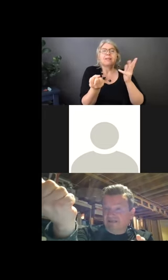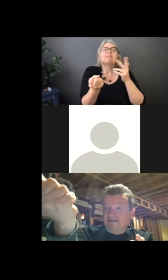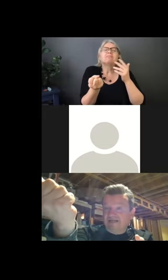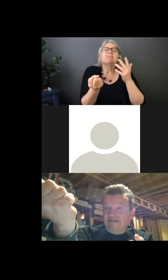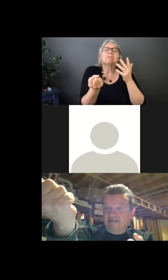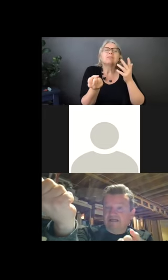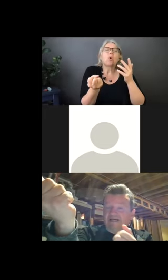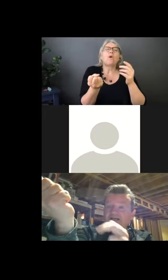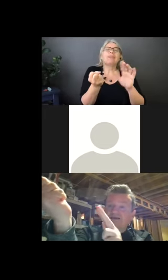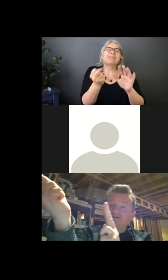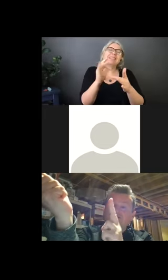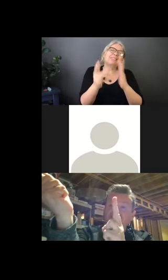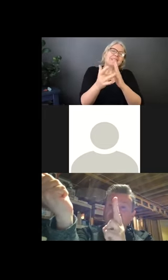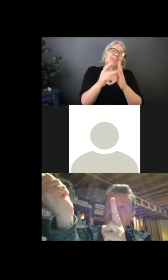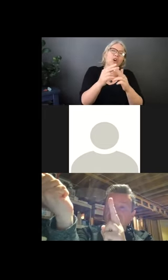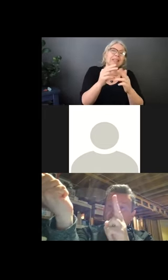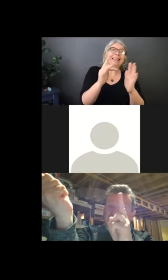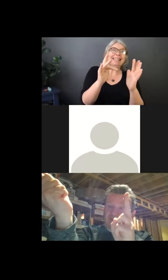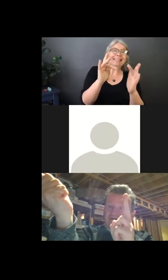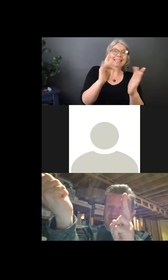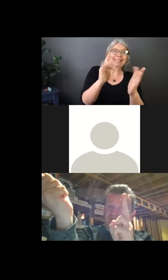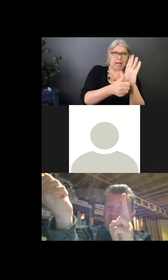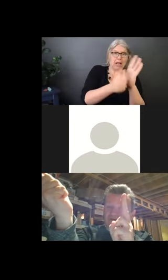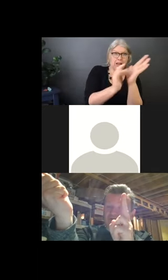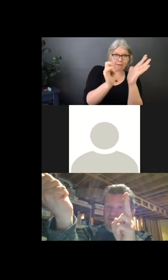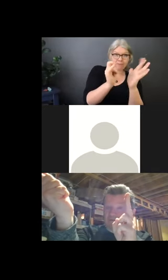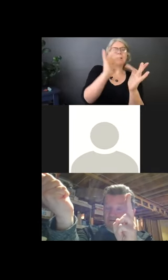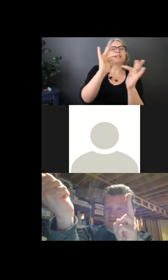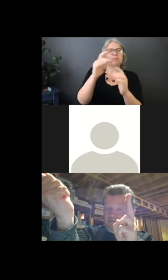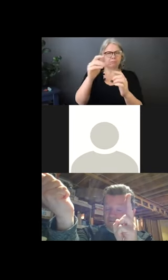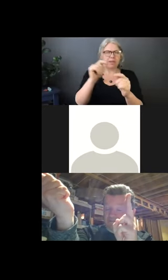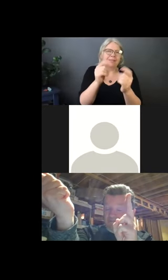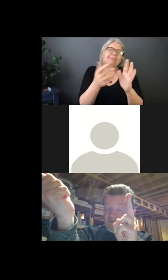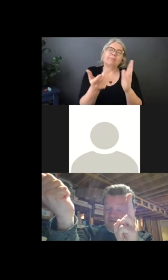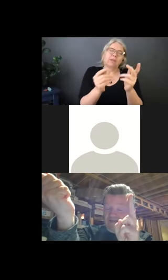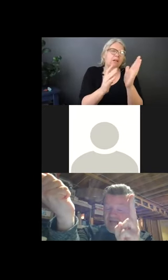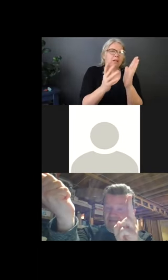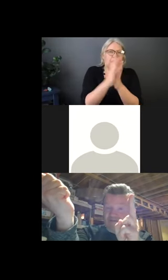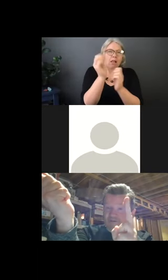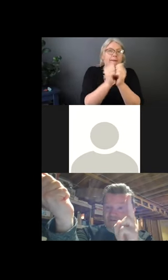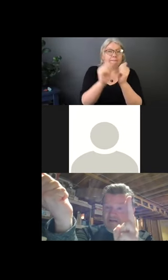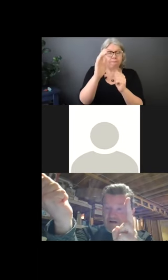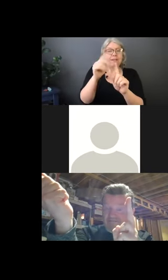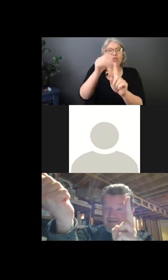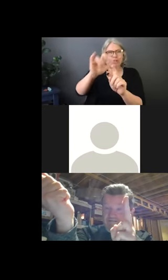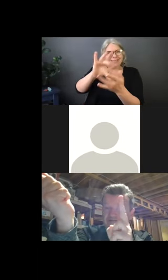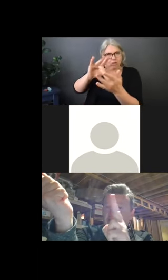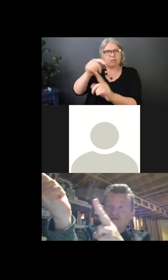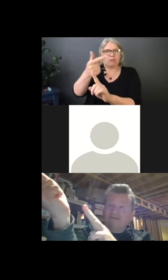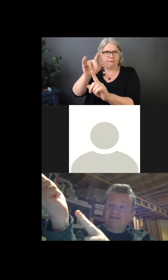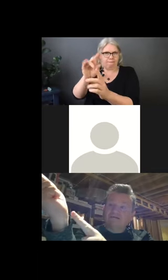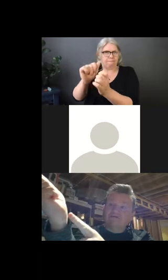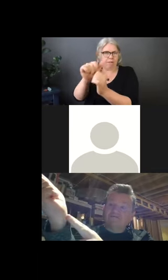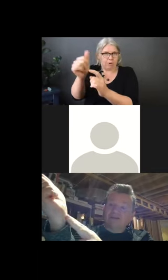to skin technique. Then what you do is the finger that you took your. Sorry, the hand that you took your glove off of